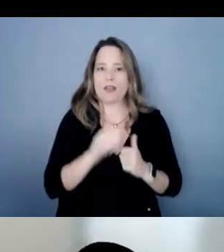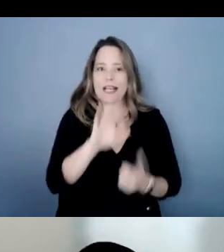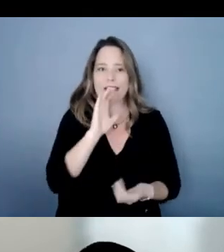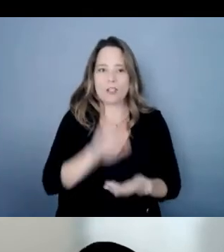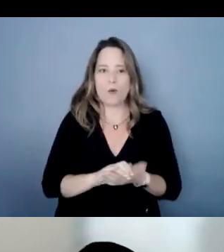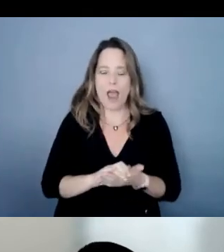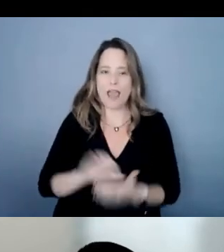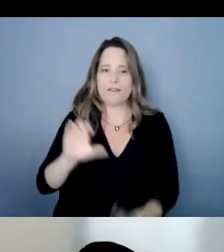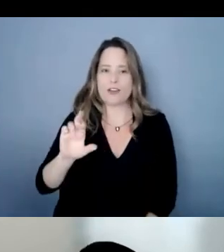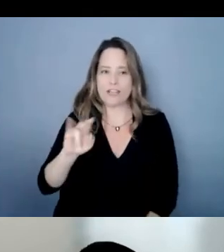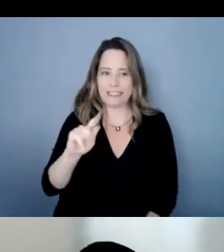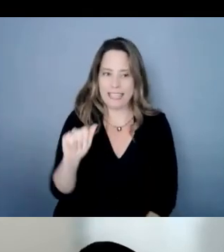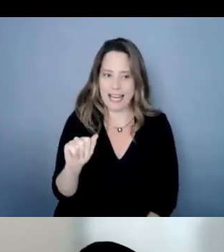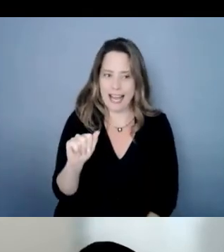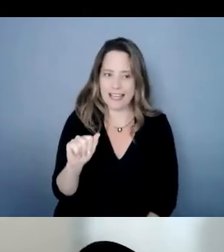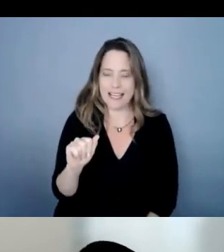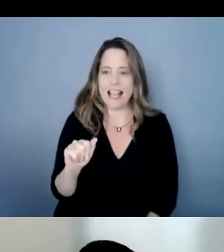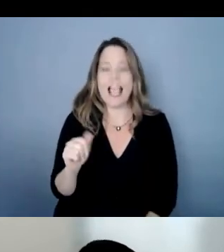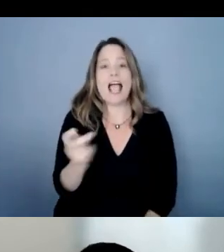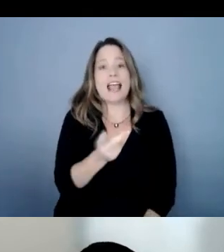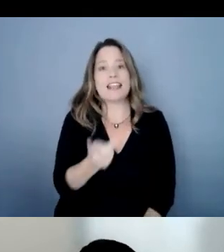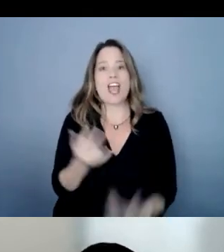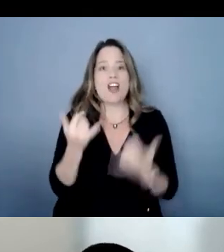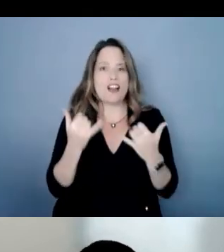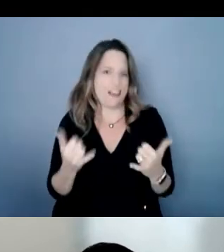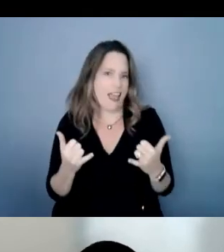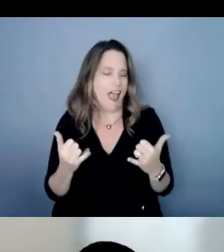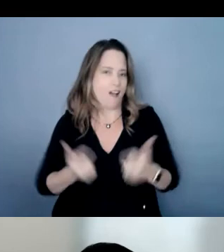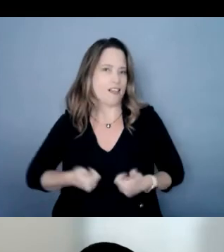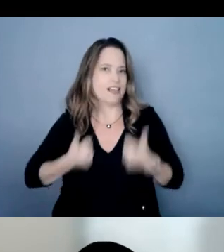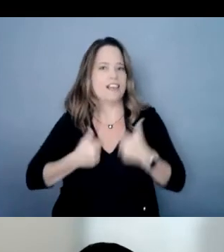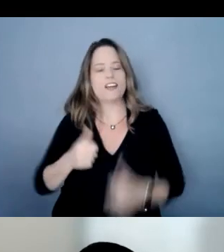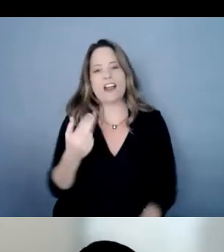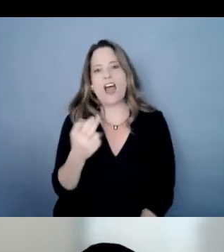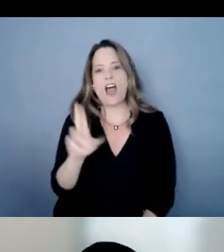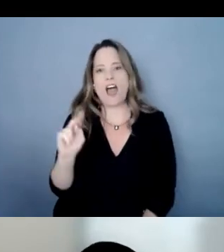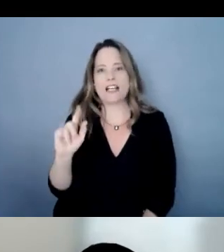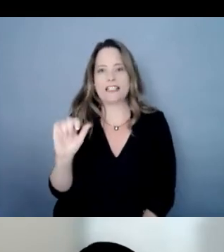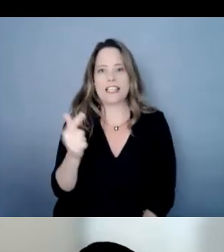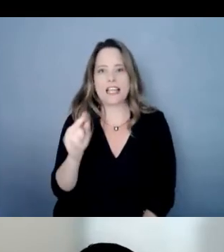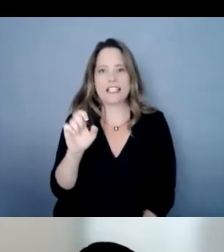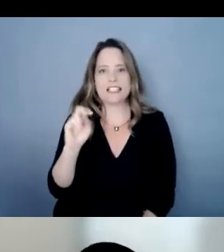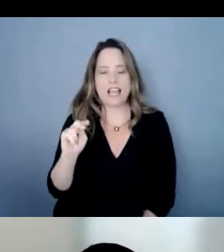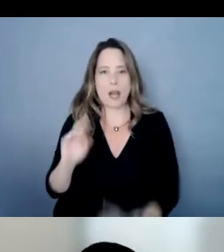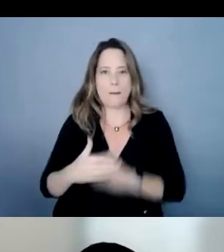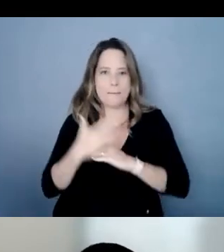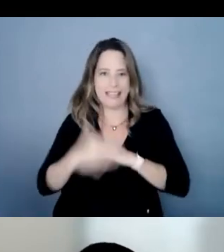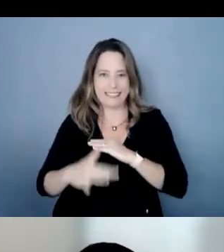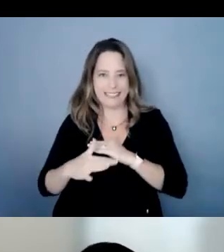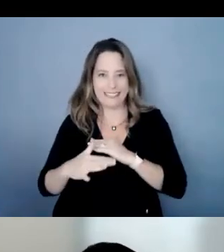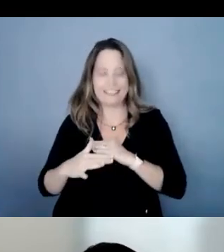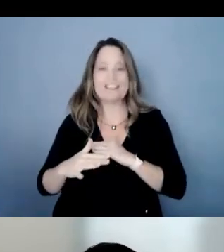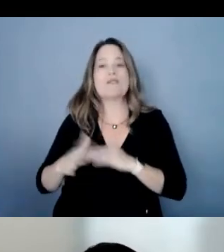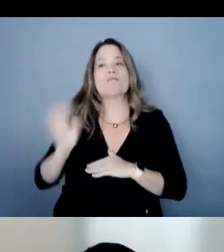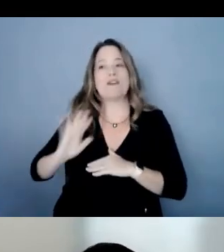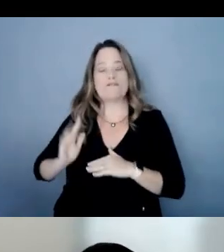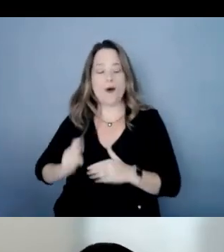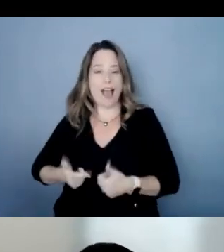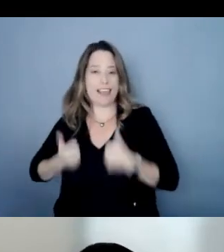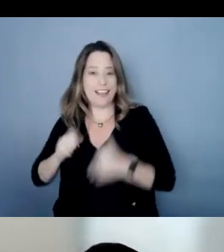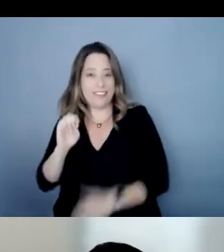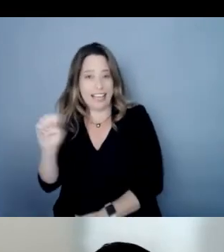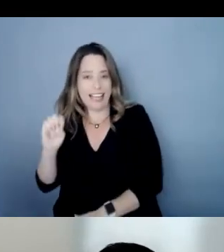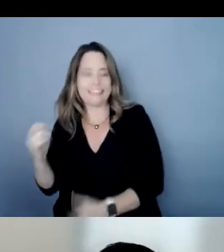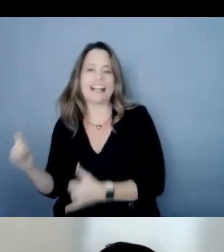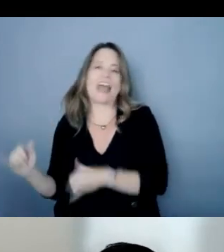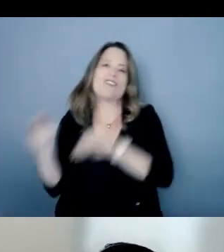are now in the hunting huntington beach area so they have gone from the east coast to the west coast so